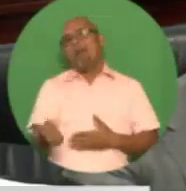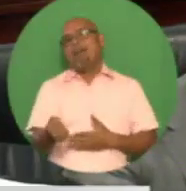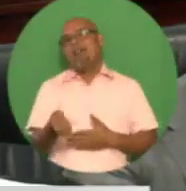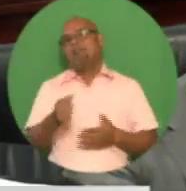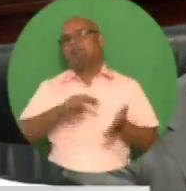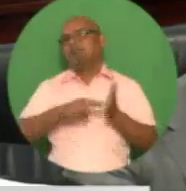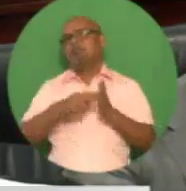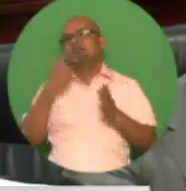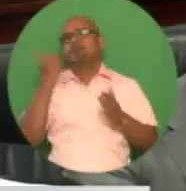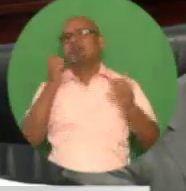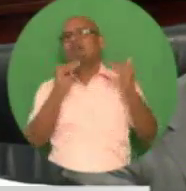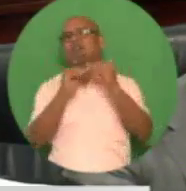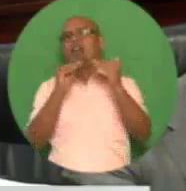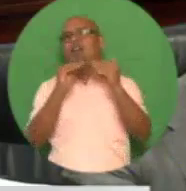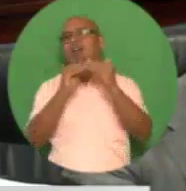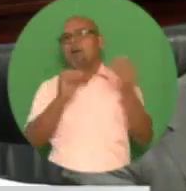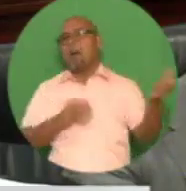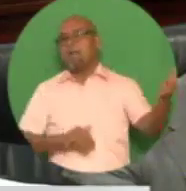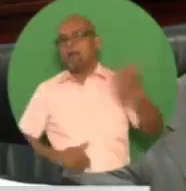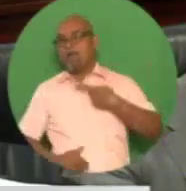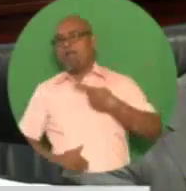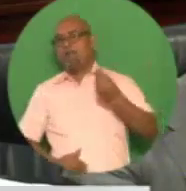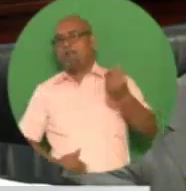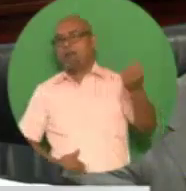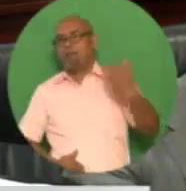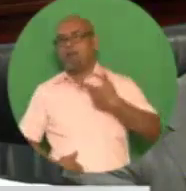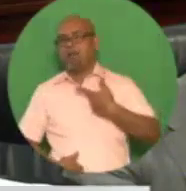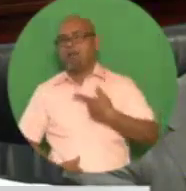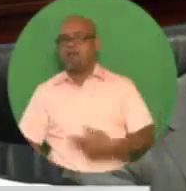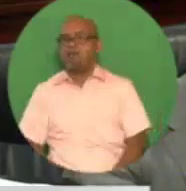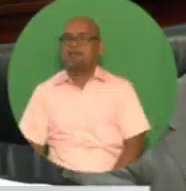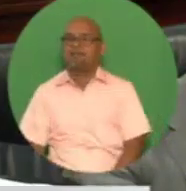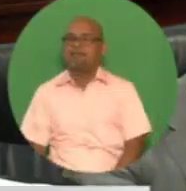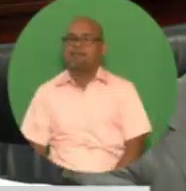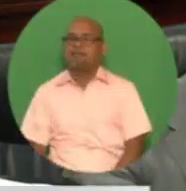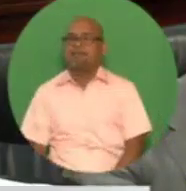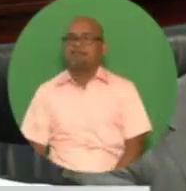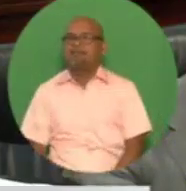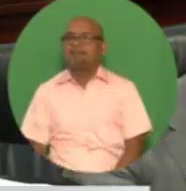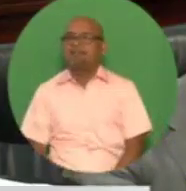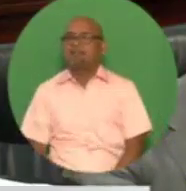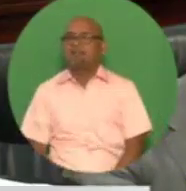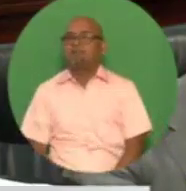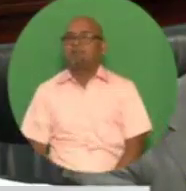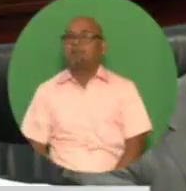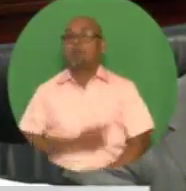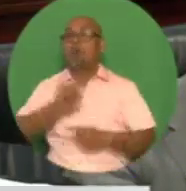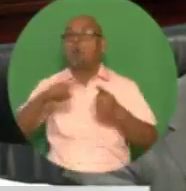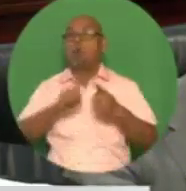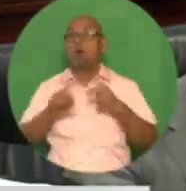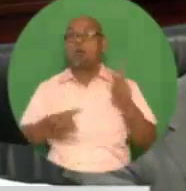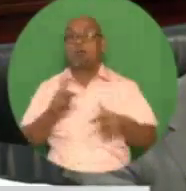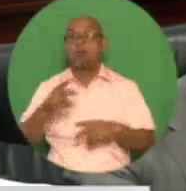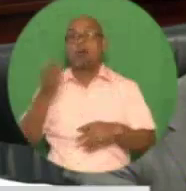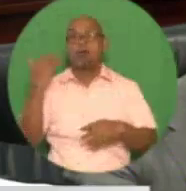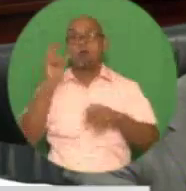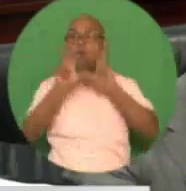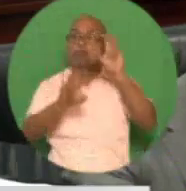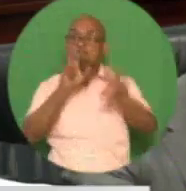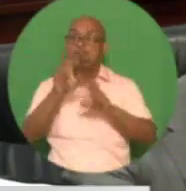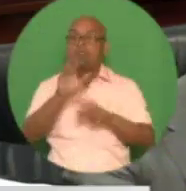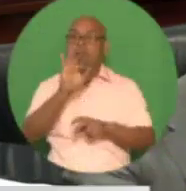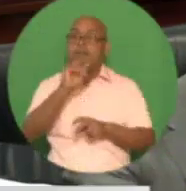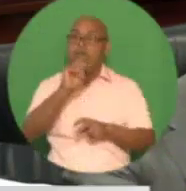investors, are now benefiting from the stream of income flowing from investment in these bonds, consistent with their varying investment